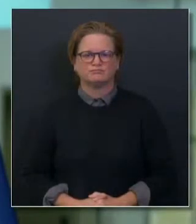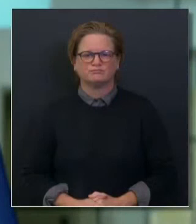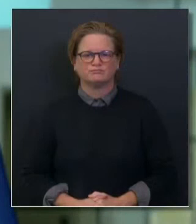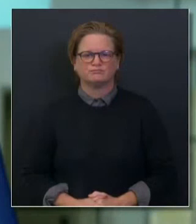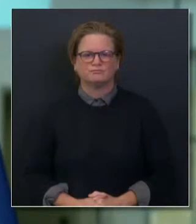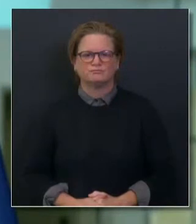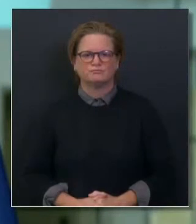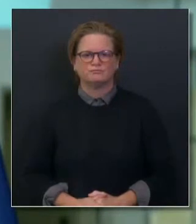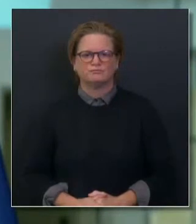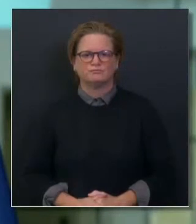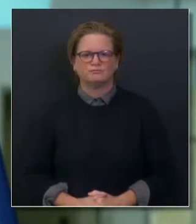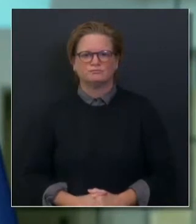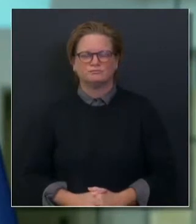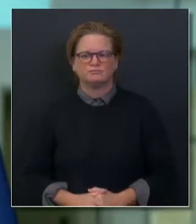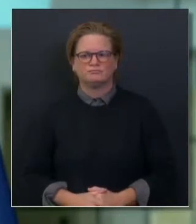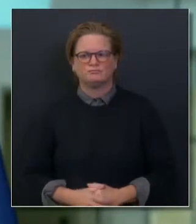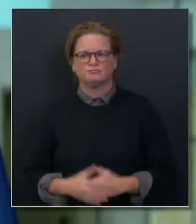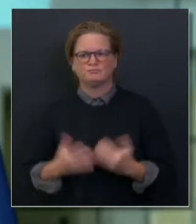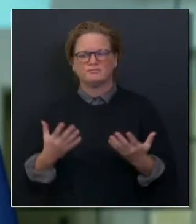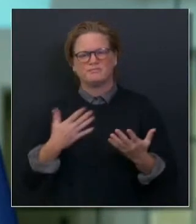So wear a mask.